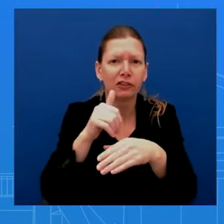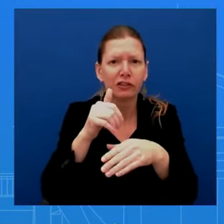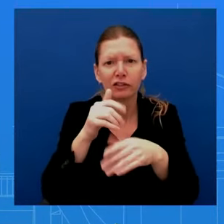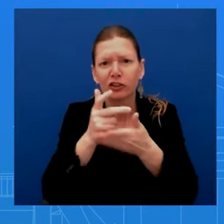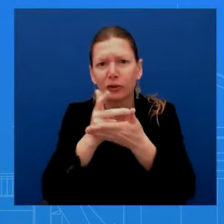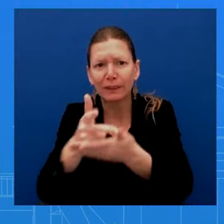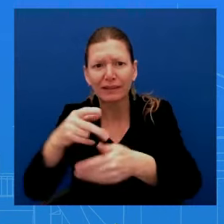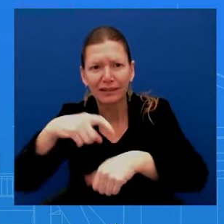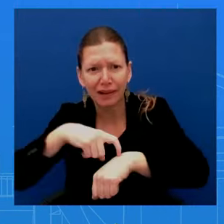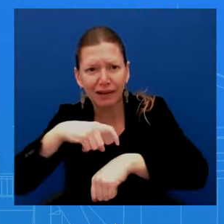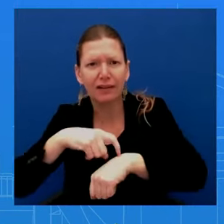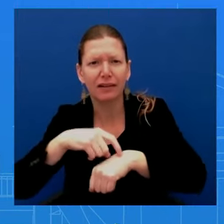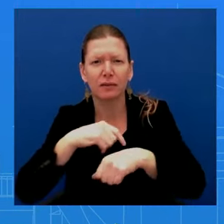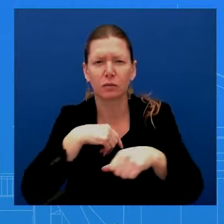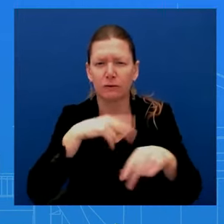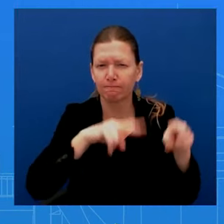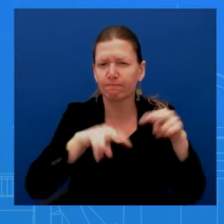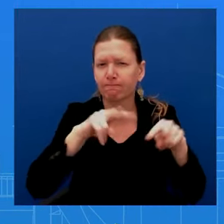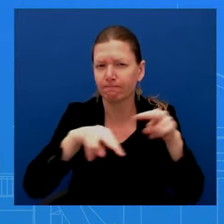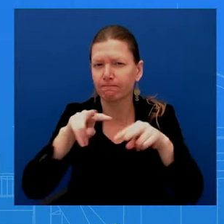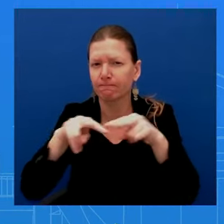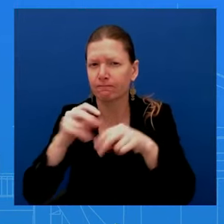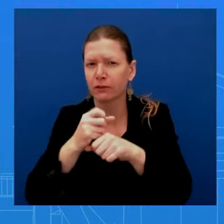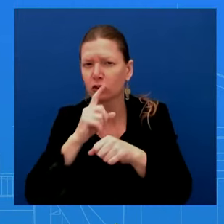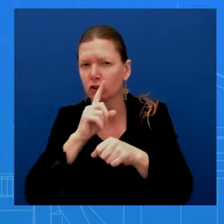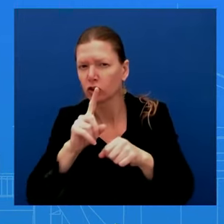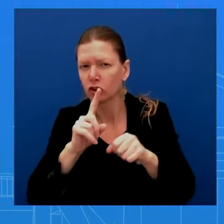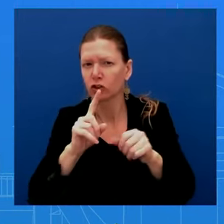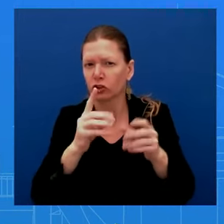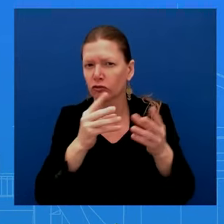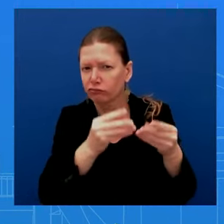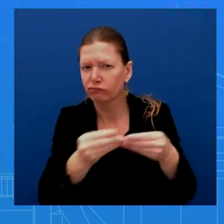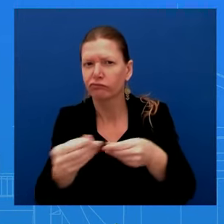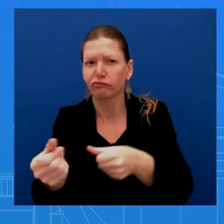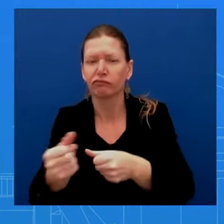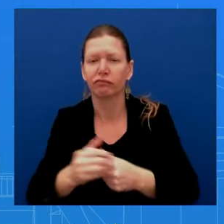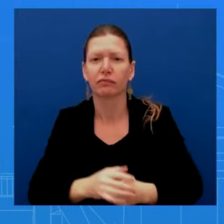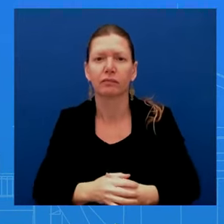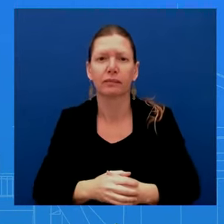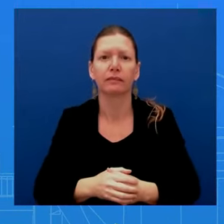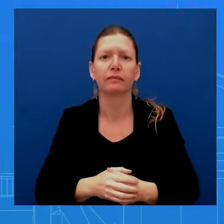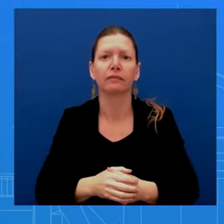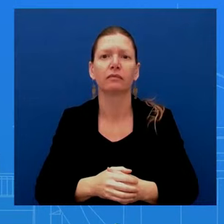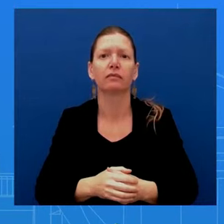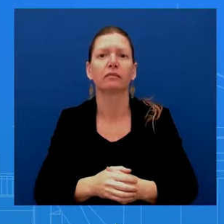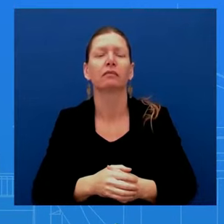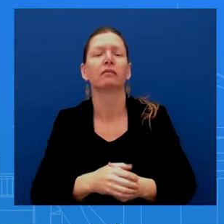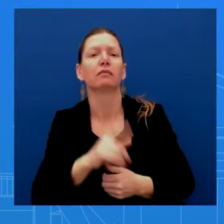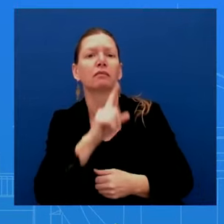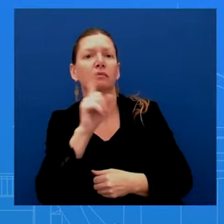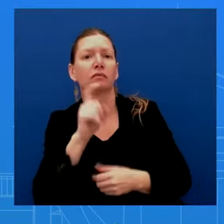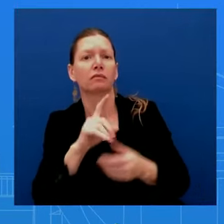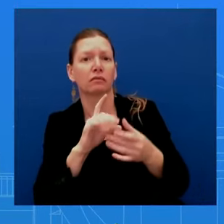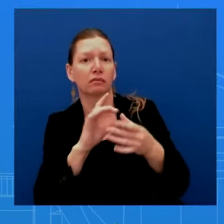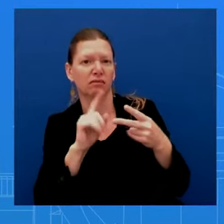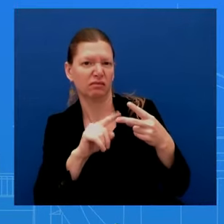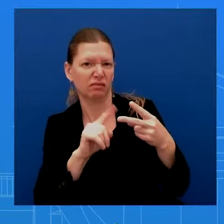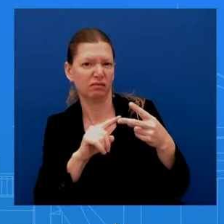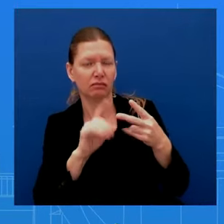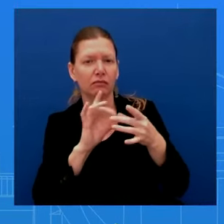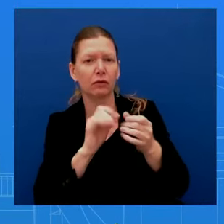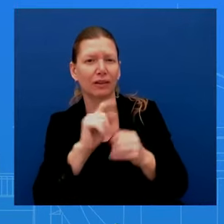then, on the tax negotiations, I know that the deal is still being hammered out and might not actually come together. So, you